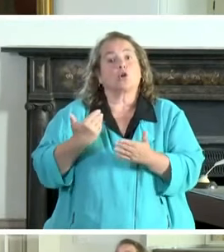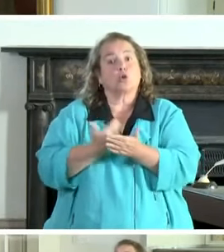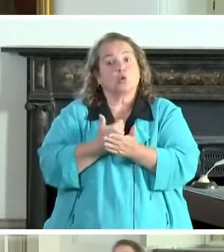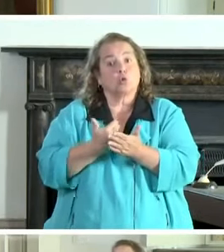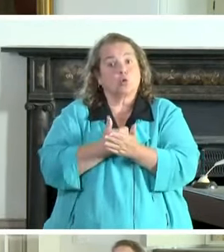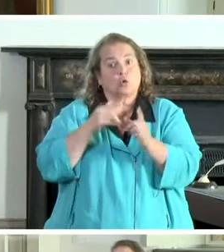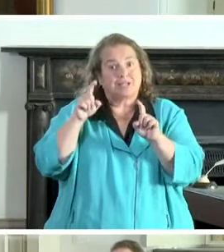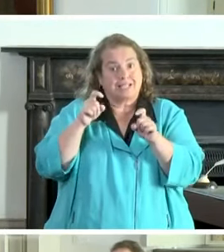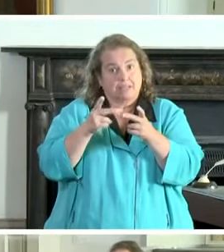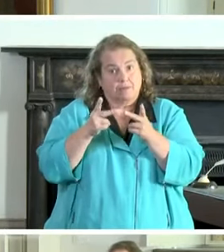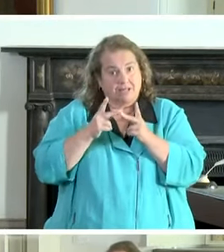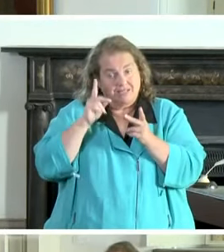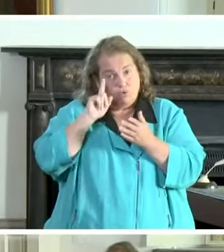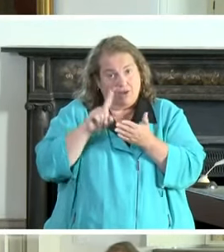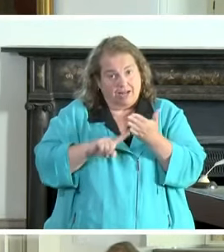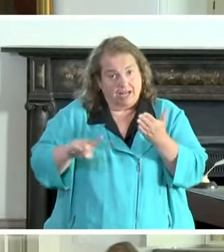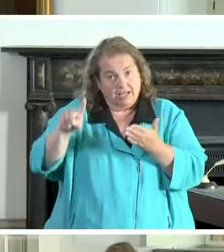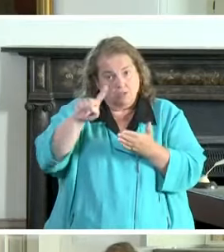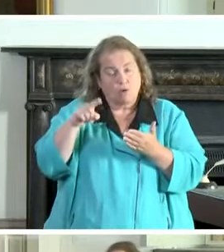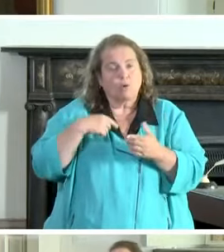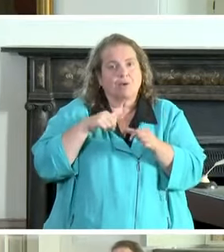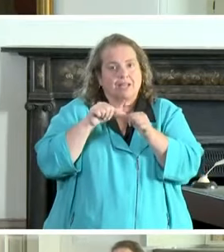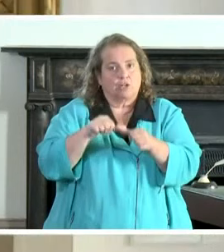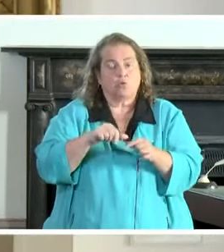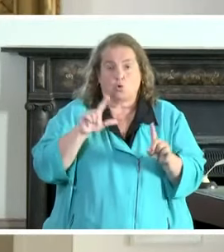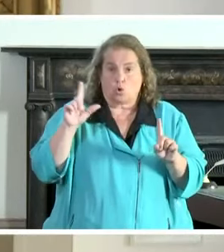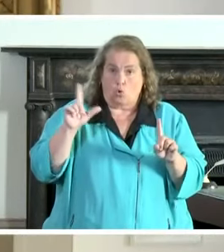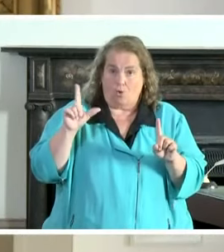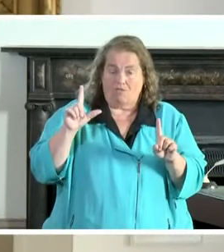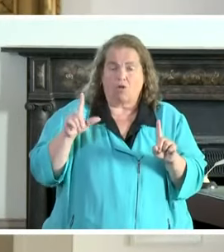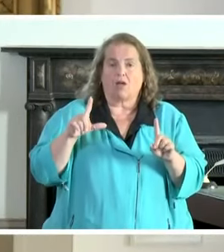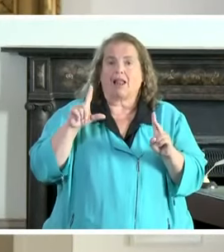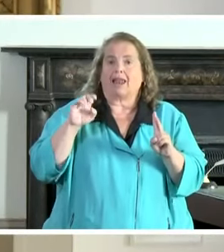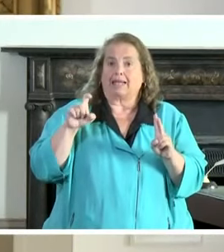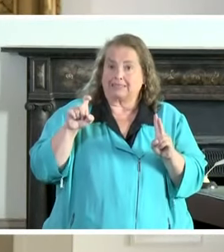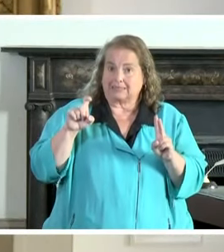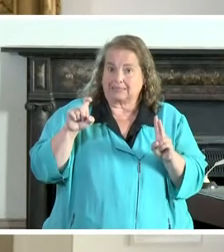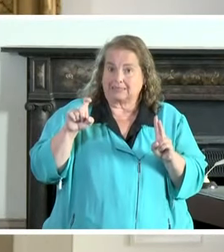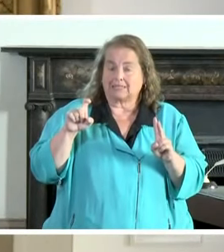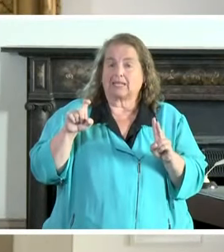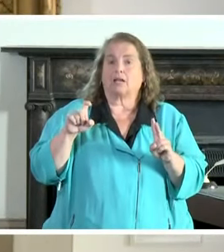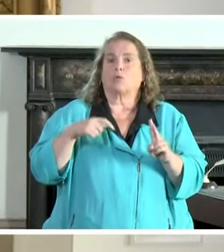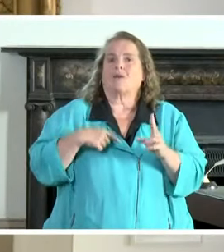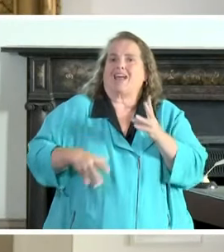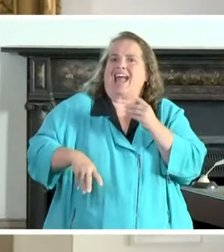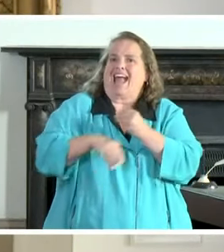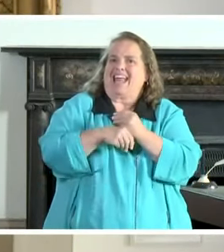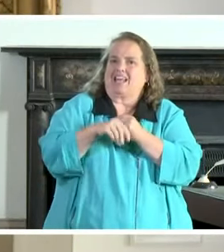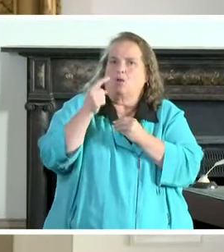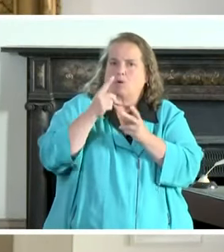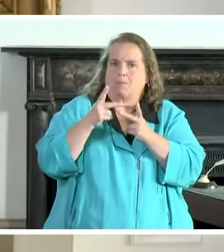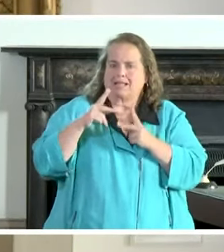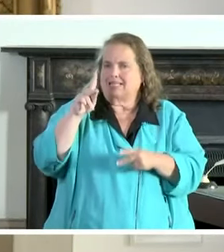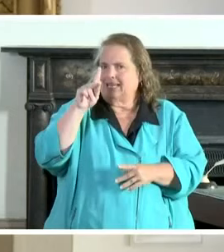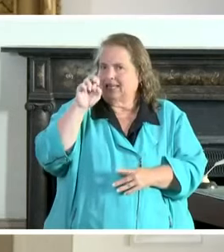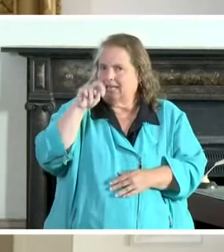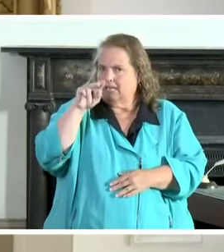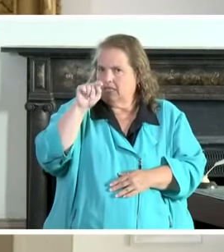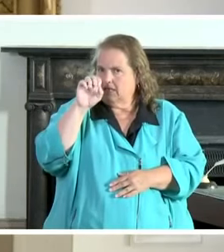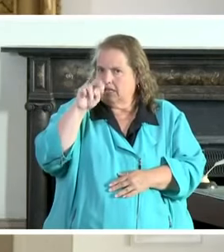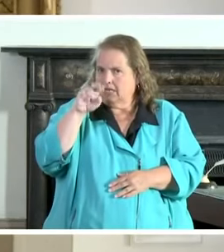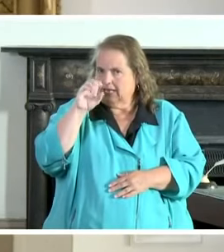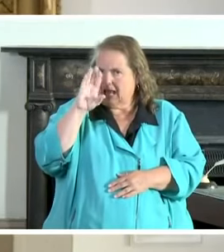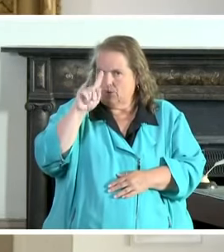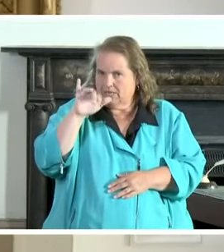for next week we're going to continue in louisville and in lexington we're adding a site in kenton county again we are